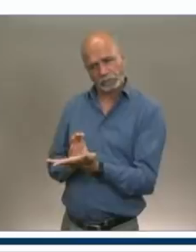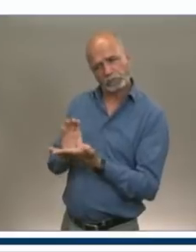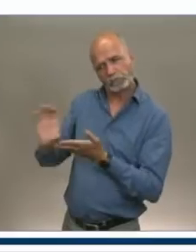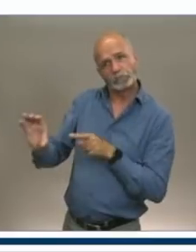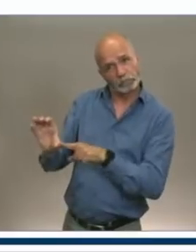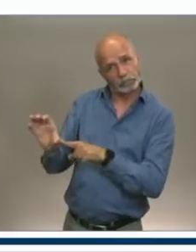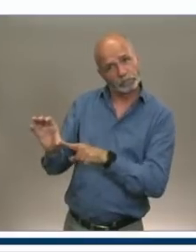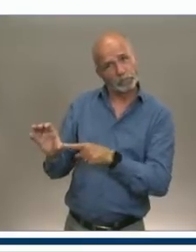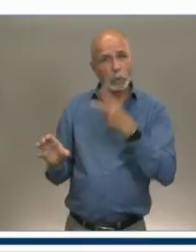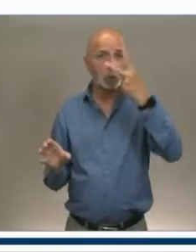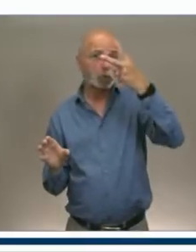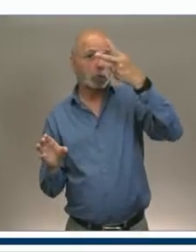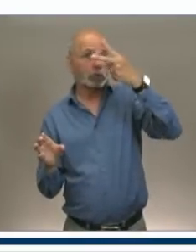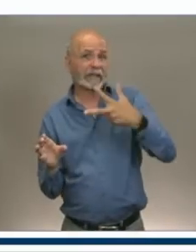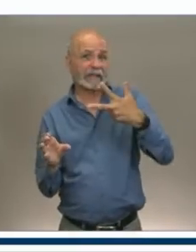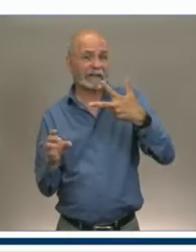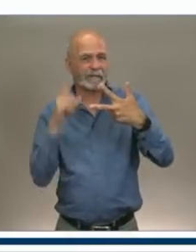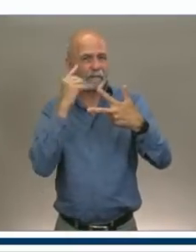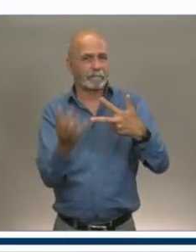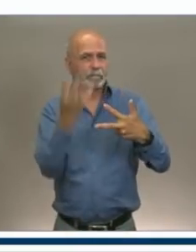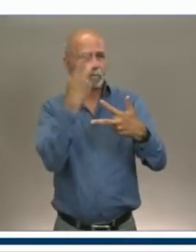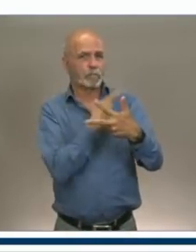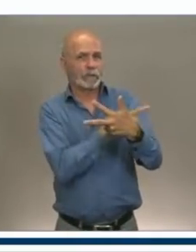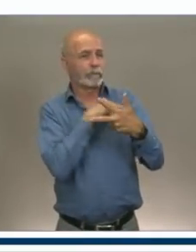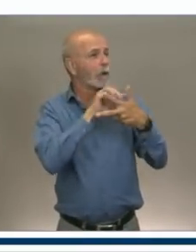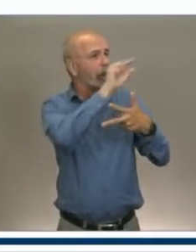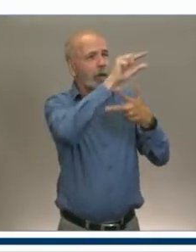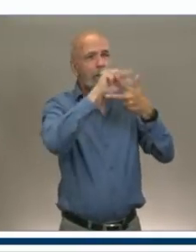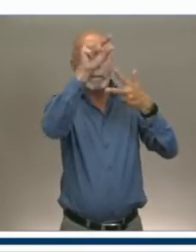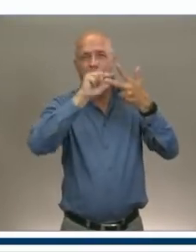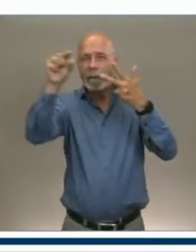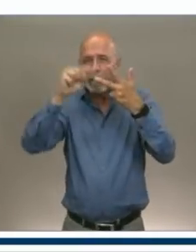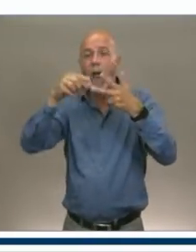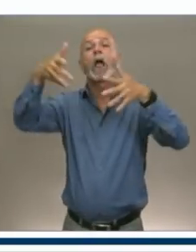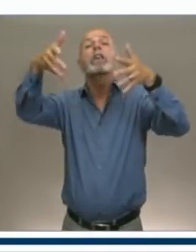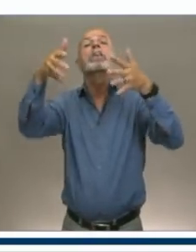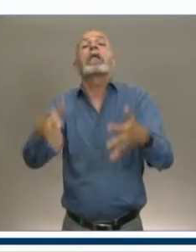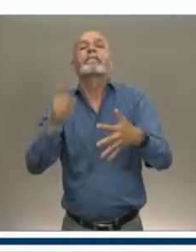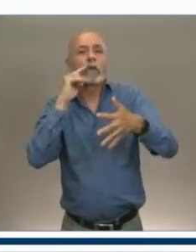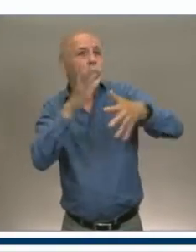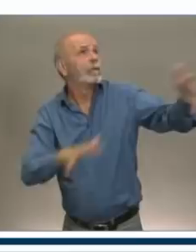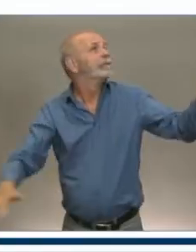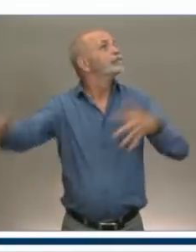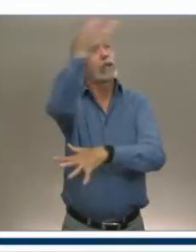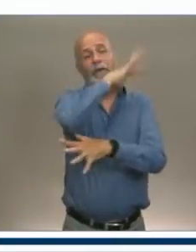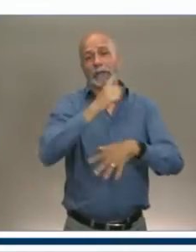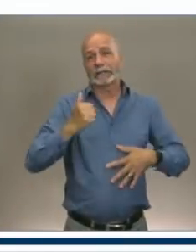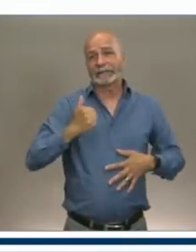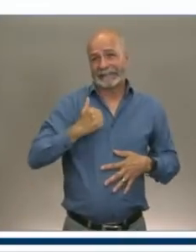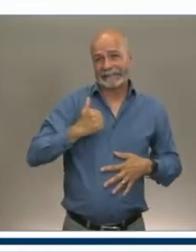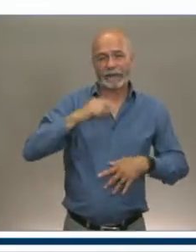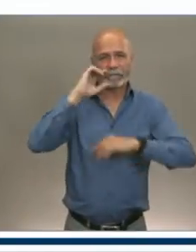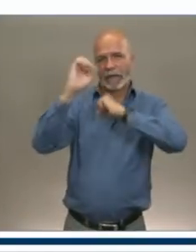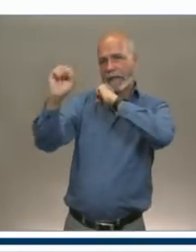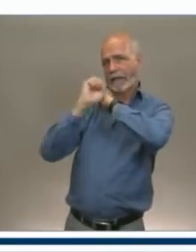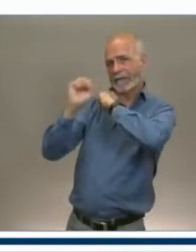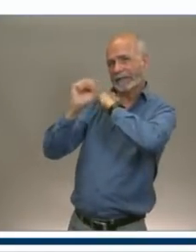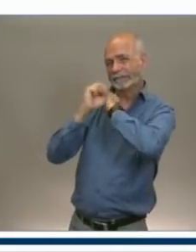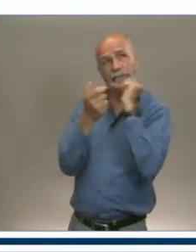-thirds to Atlantic Canadians and to the rest of the country for advertising dollars. Go ahead with your follow-up, Jesse.